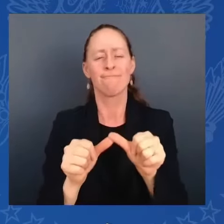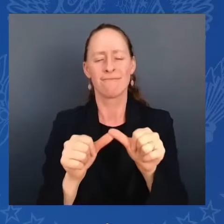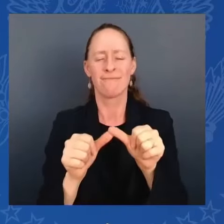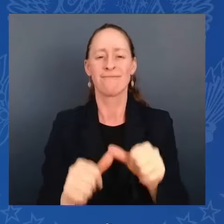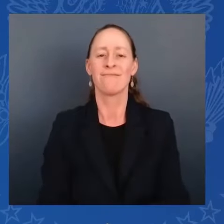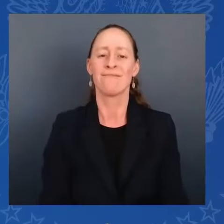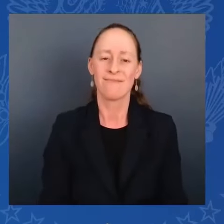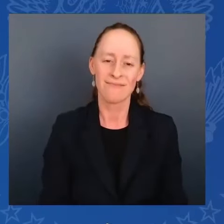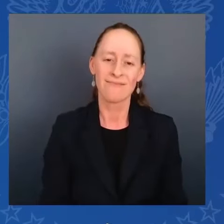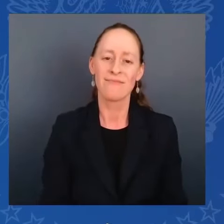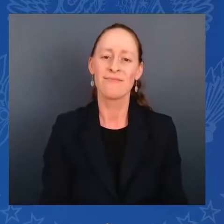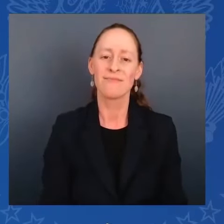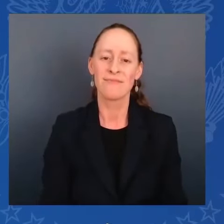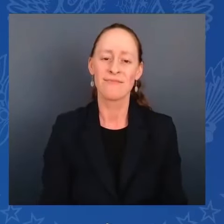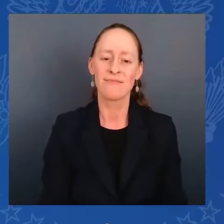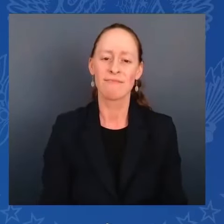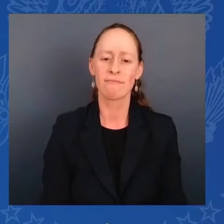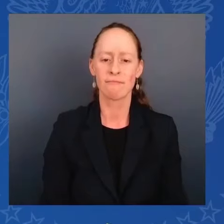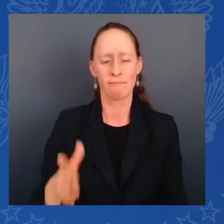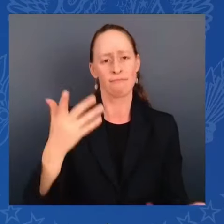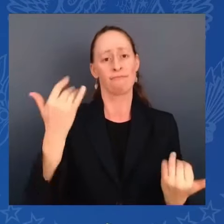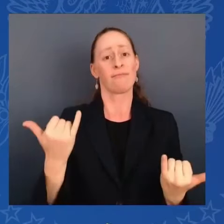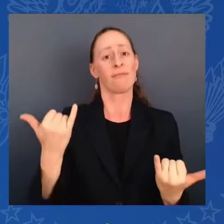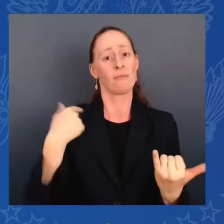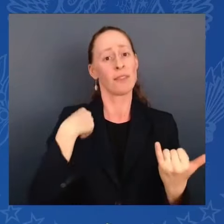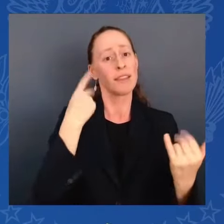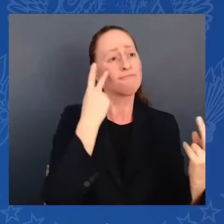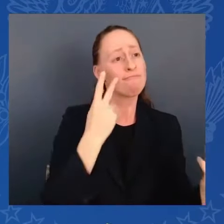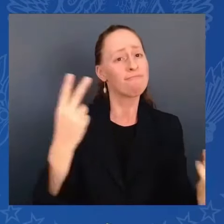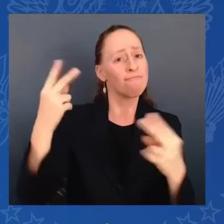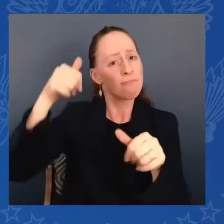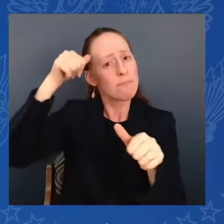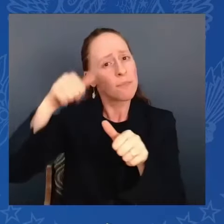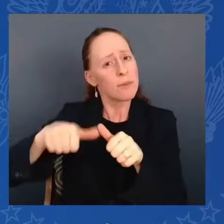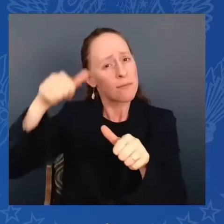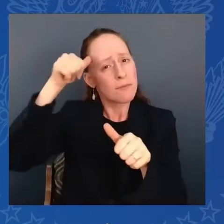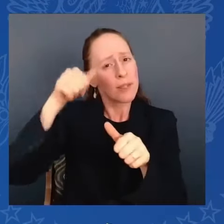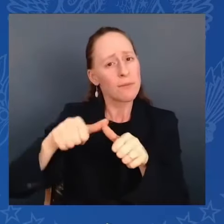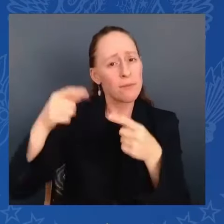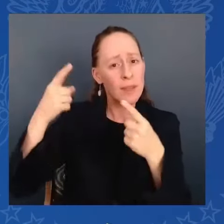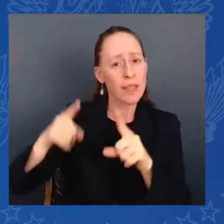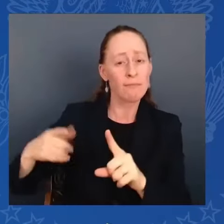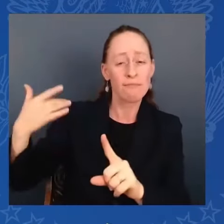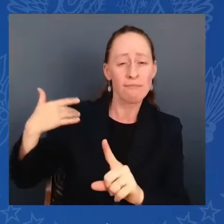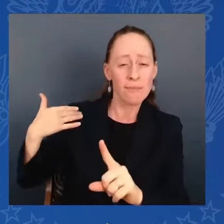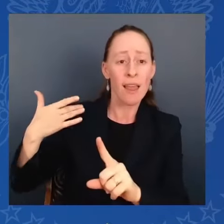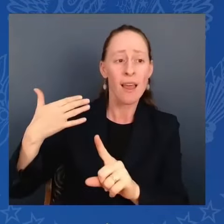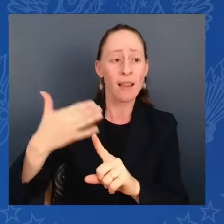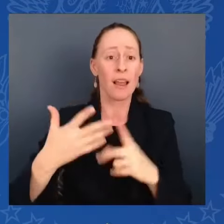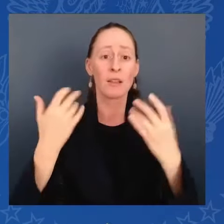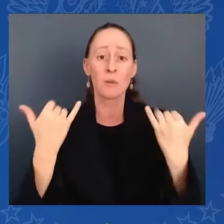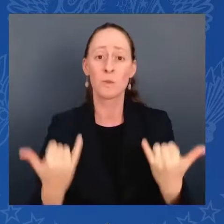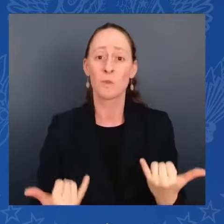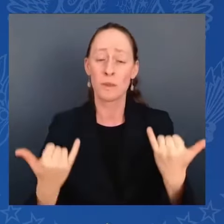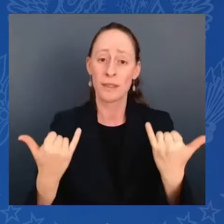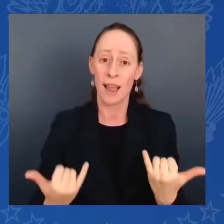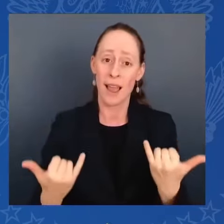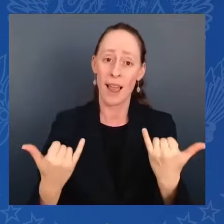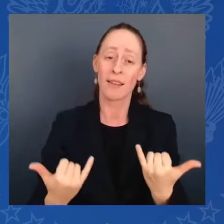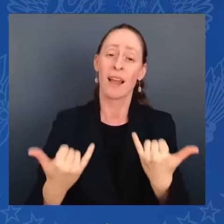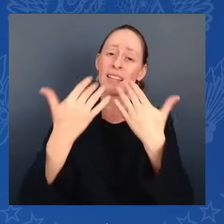is yet to come, we ask all this in your name, God Almighty, for you are a God of love. Amen.